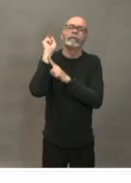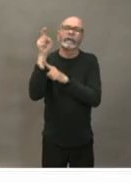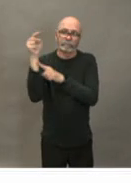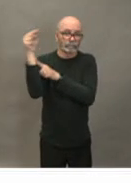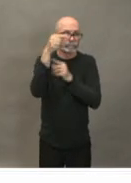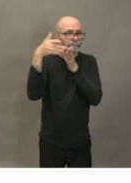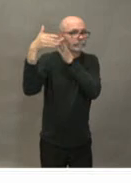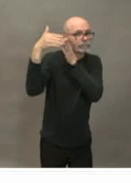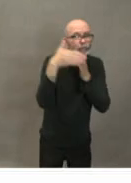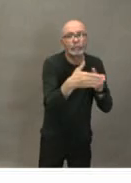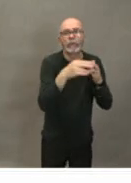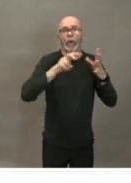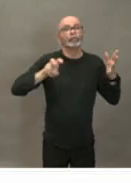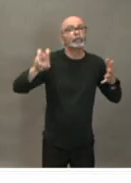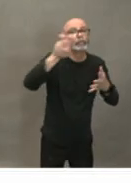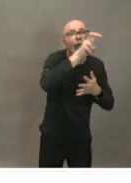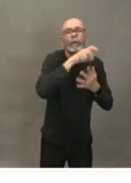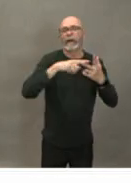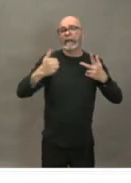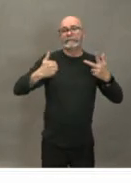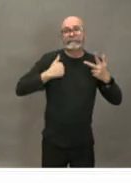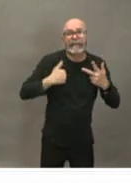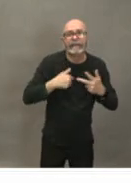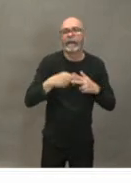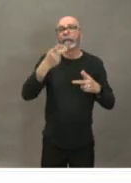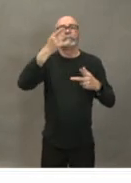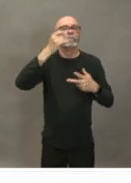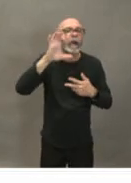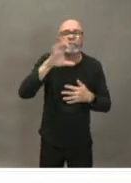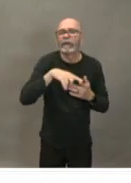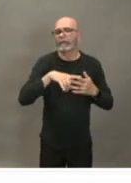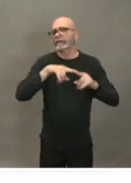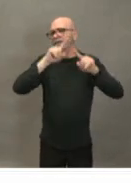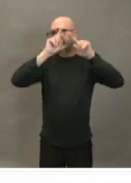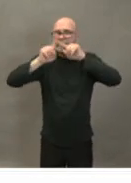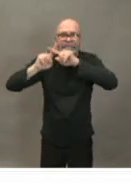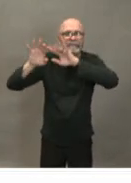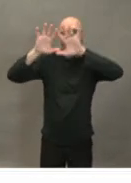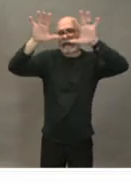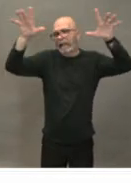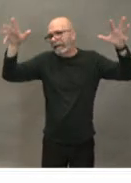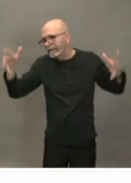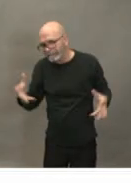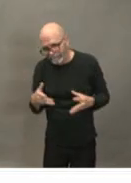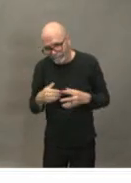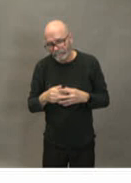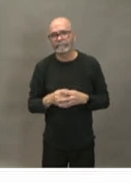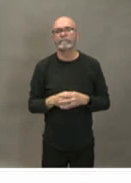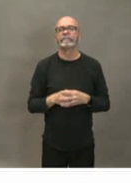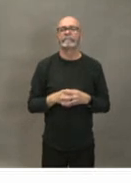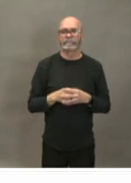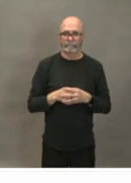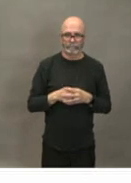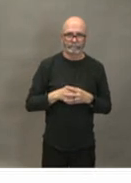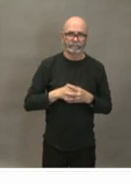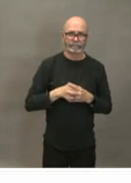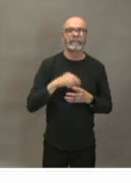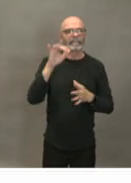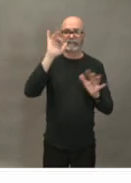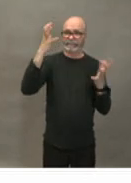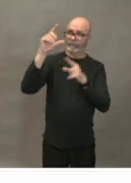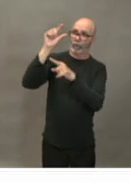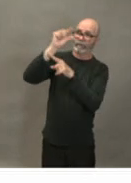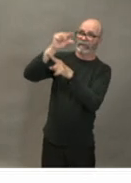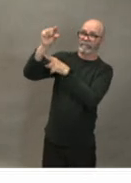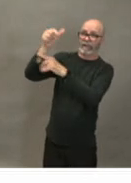uh public safety canada canadian border service agencies public health agency of canada has the quarantine officers what